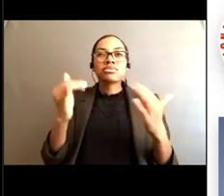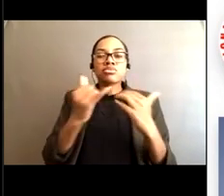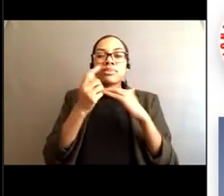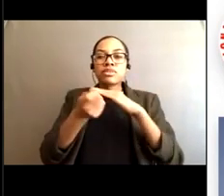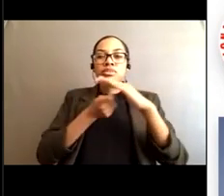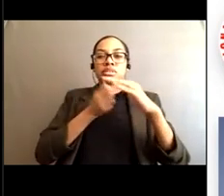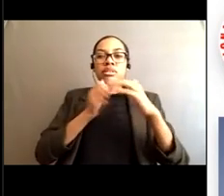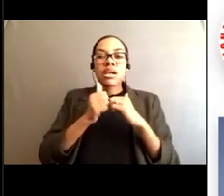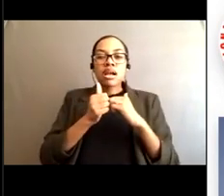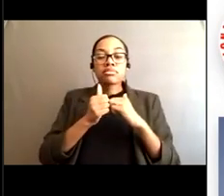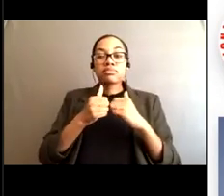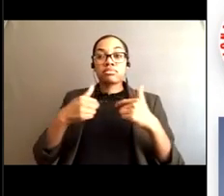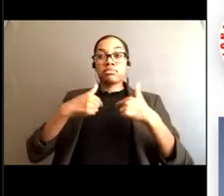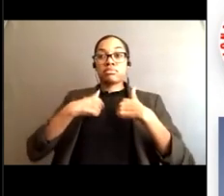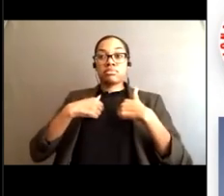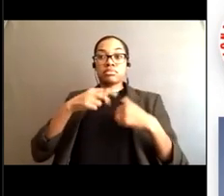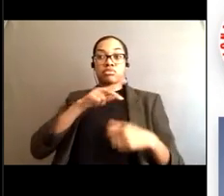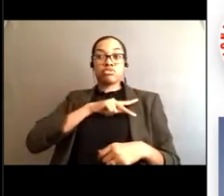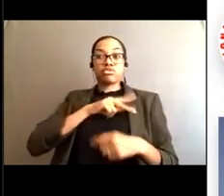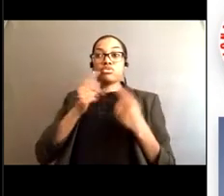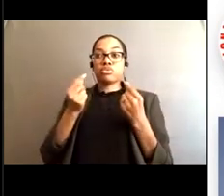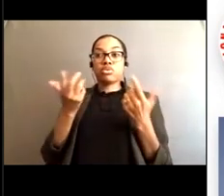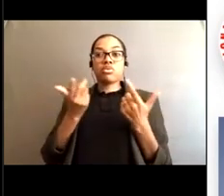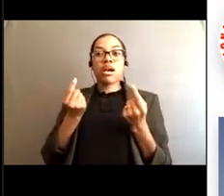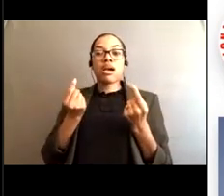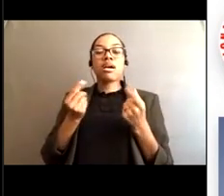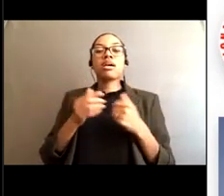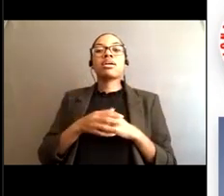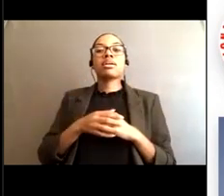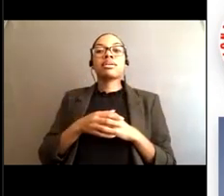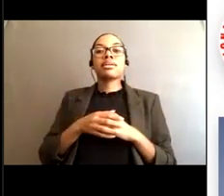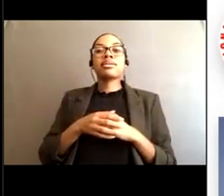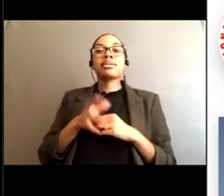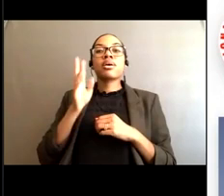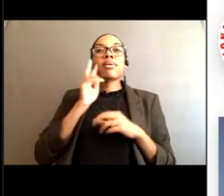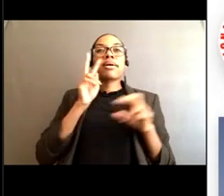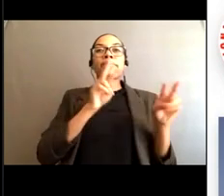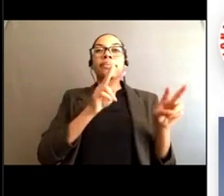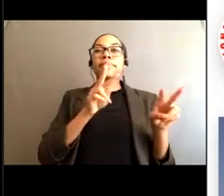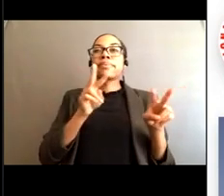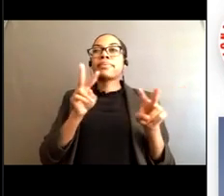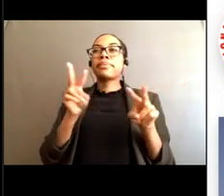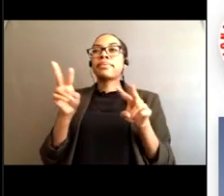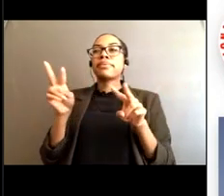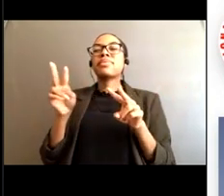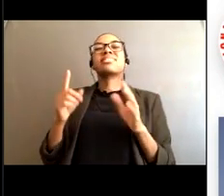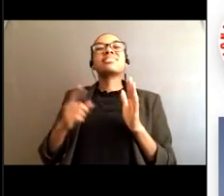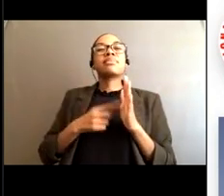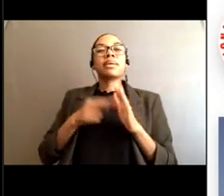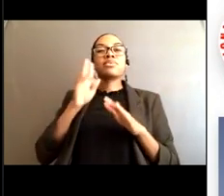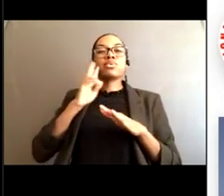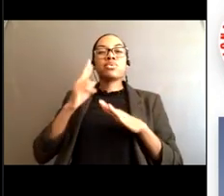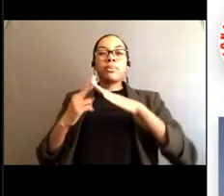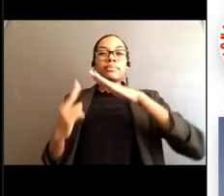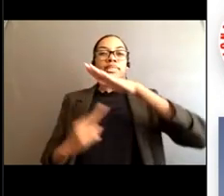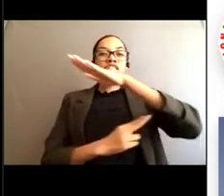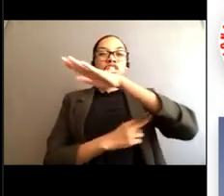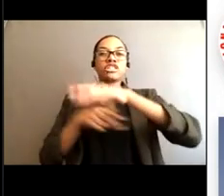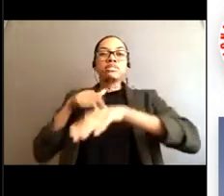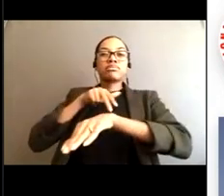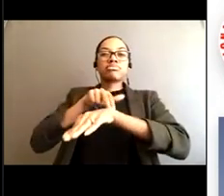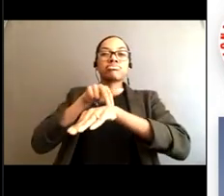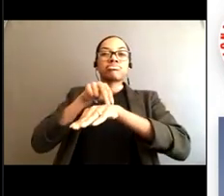like to look around before I cross the dunes on the usually the public pier. And I look to see